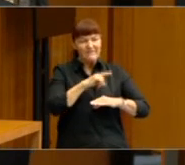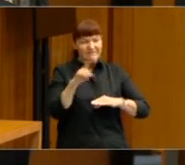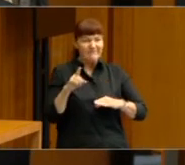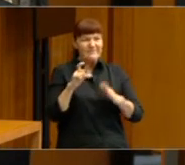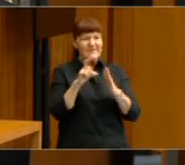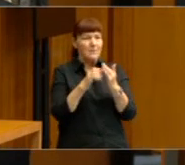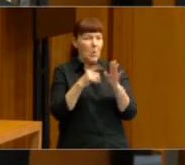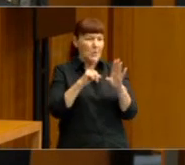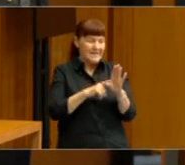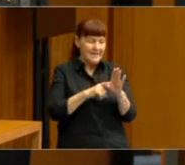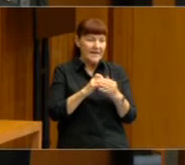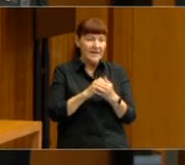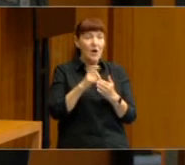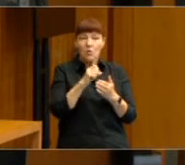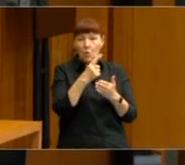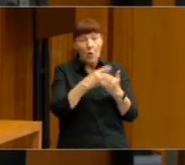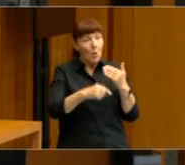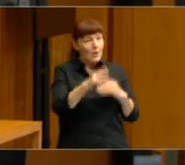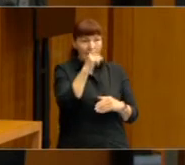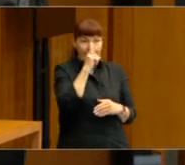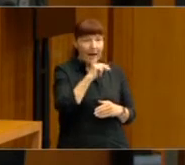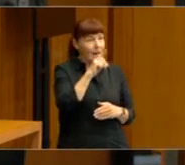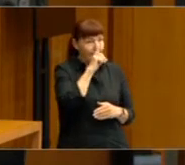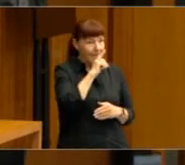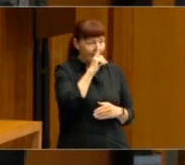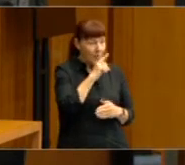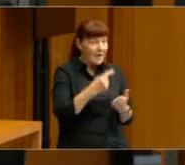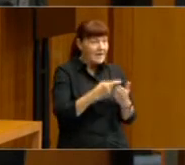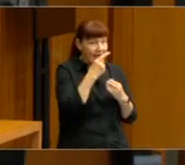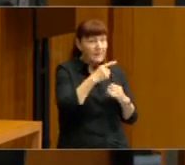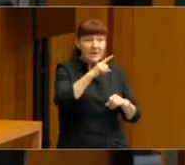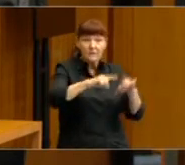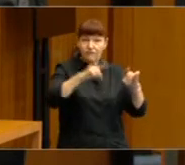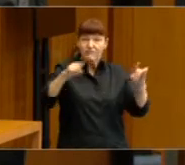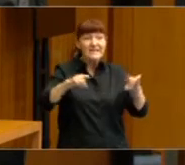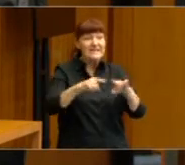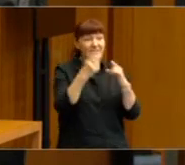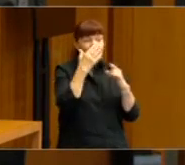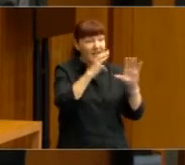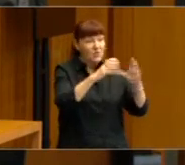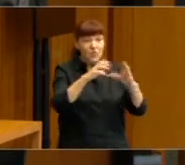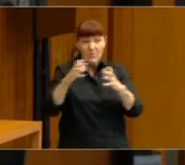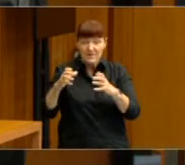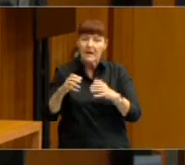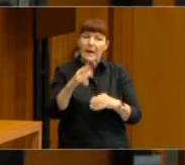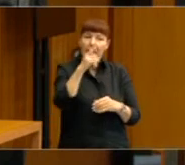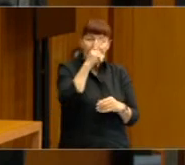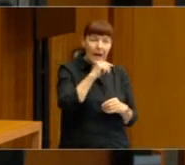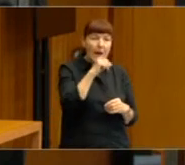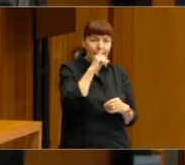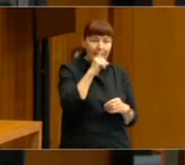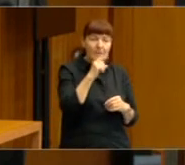just taking place among young people. It's taking place across the different age groups. So young people are a bit less